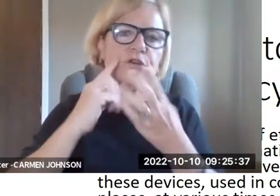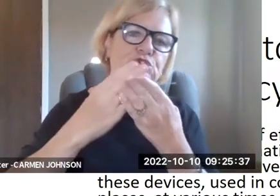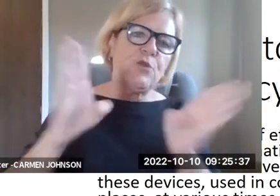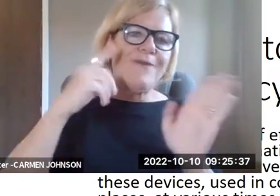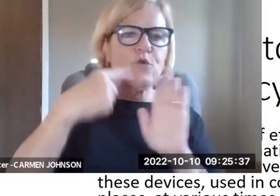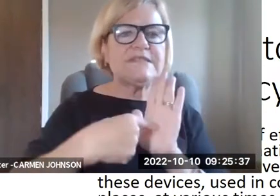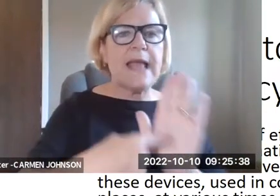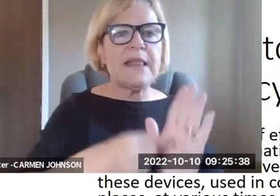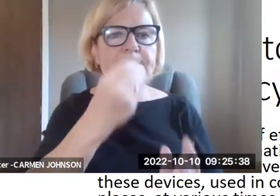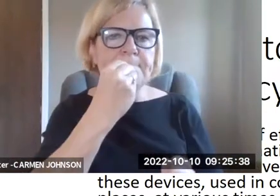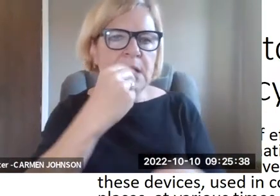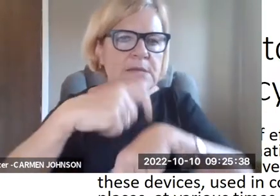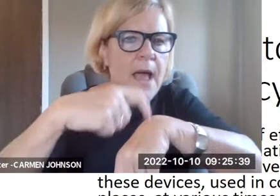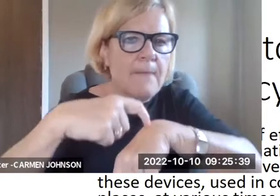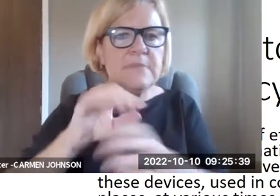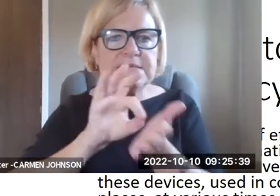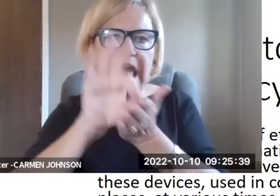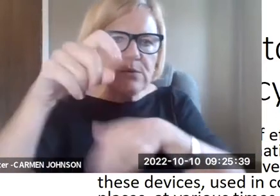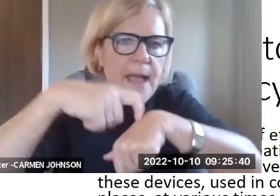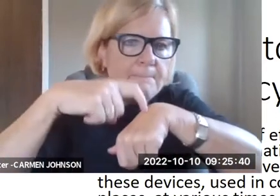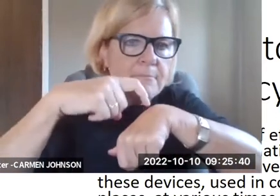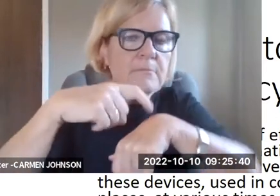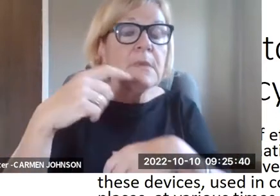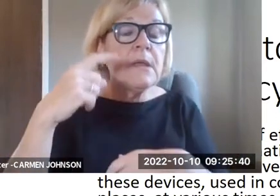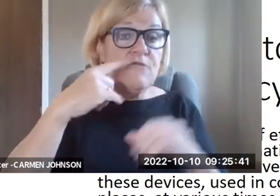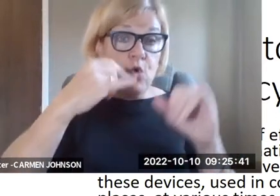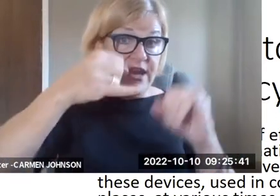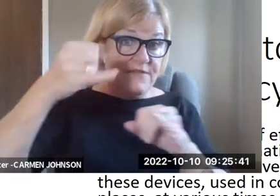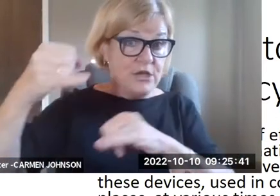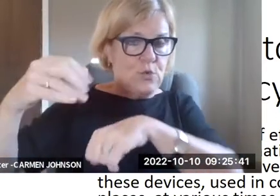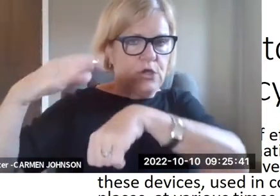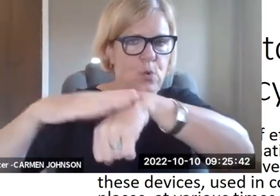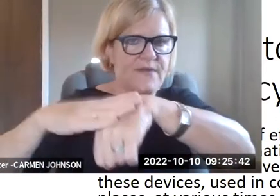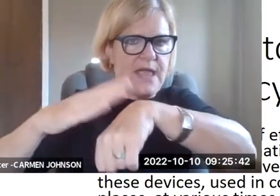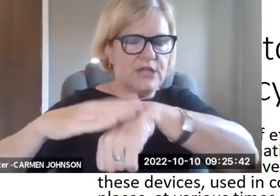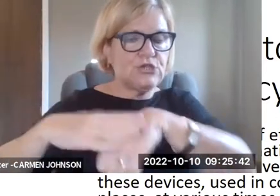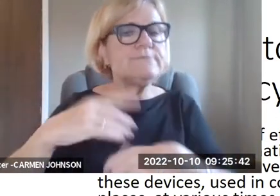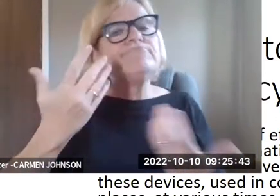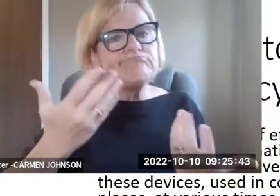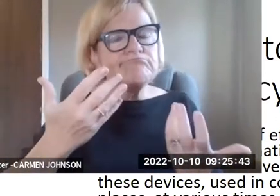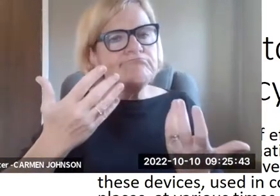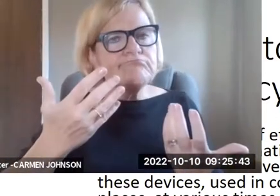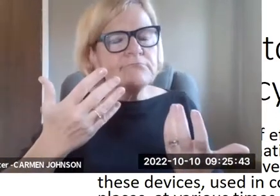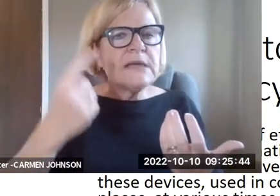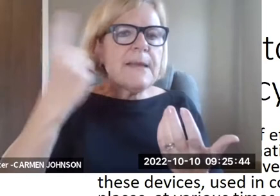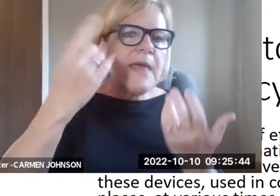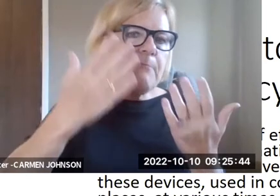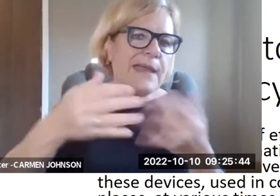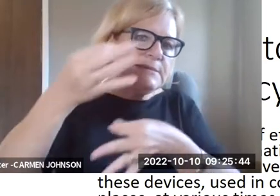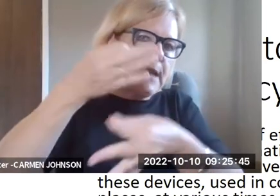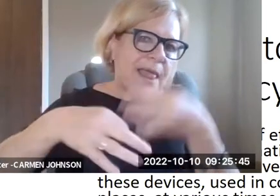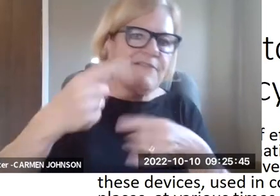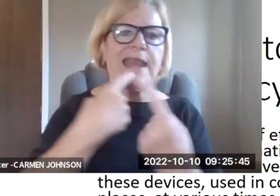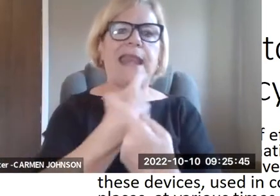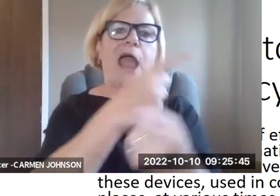emergency notifications, for routine notifications that apply generally. So for example, it's mealtime, it's count time,